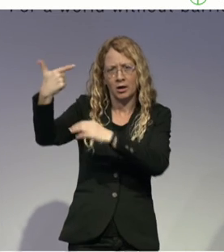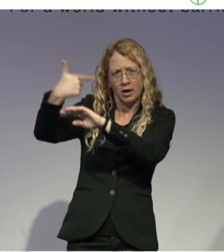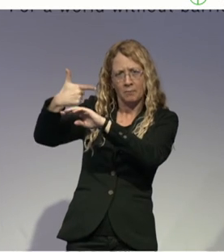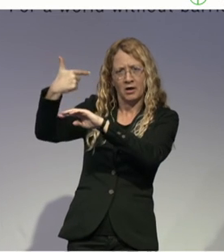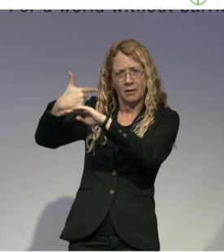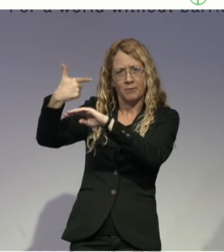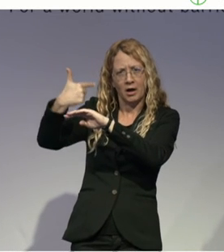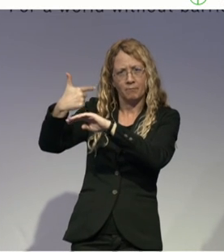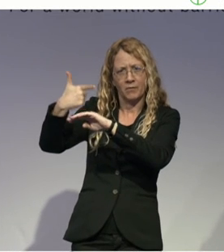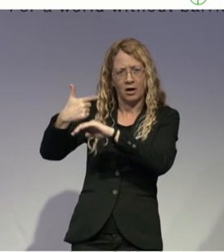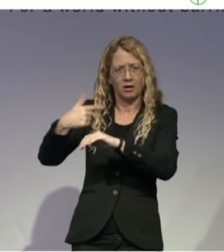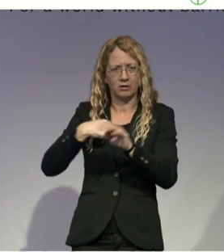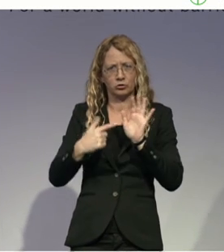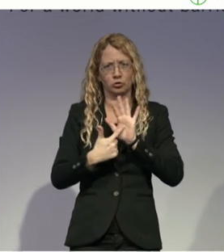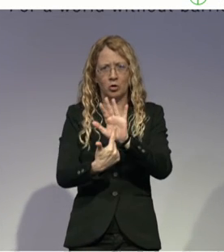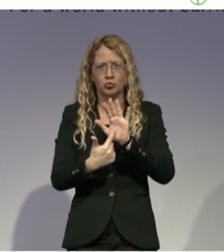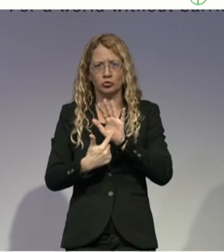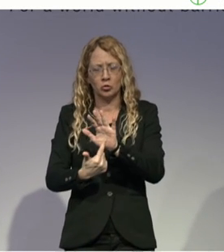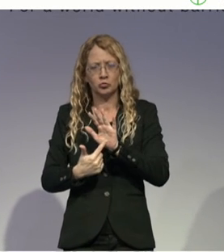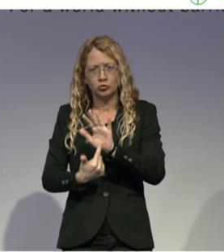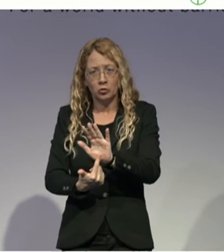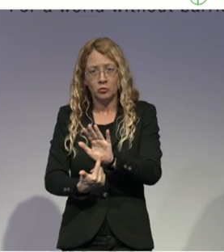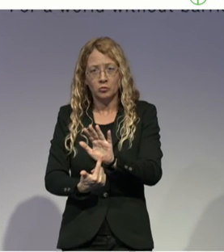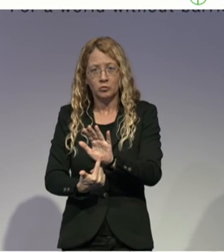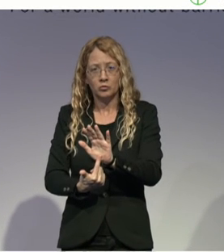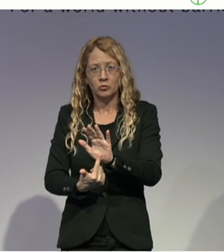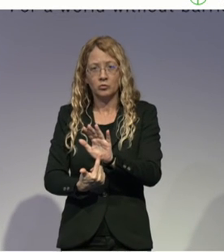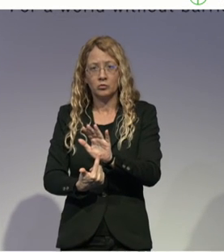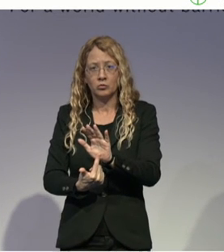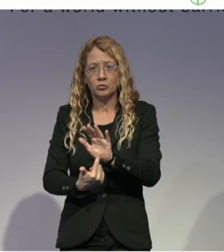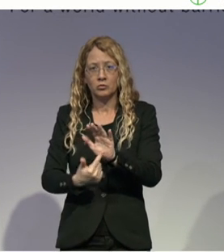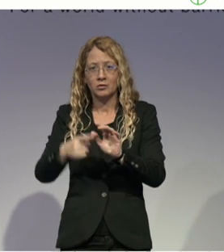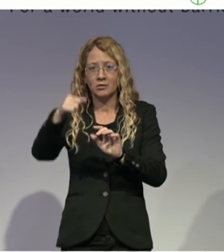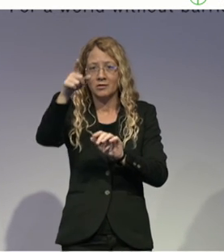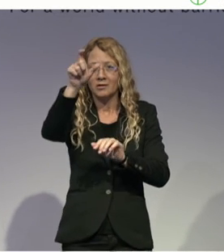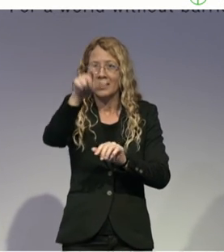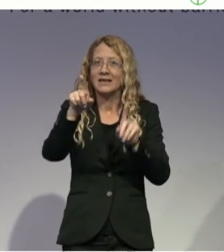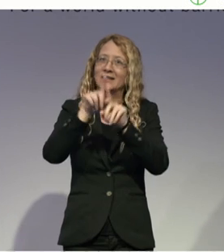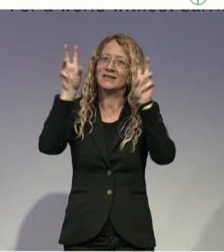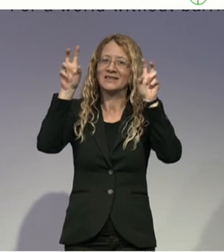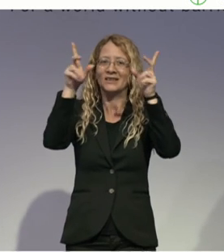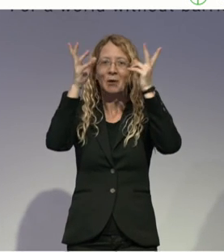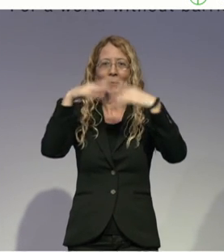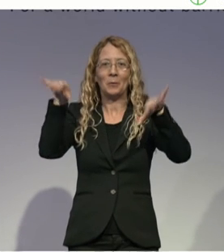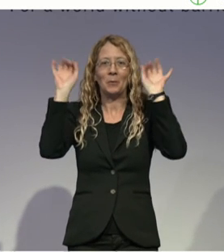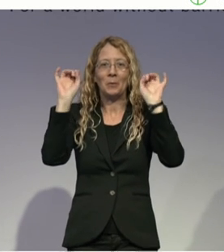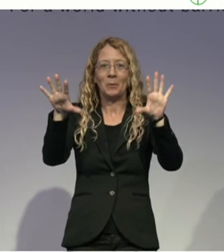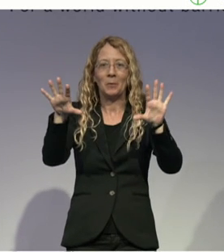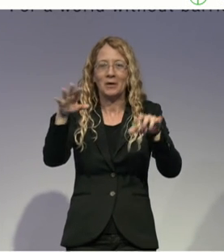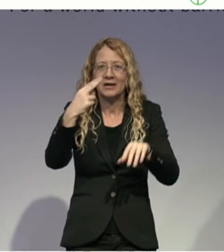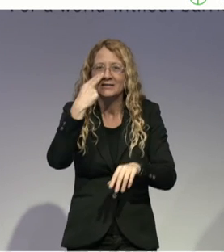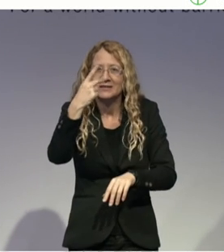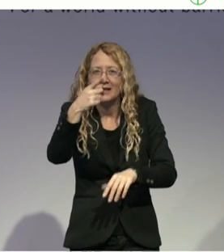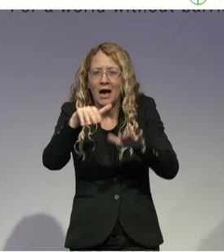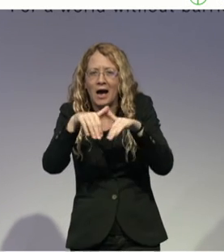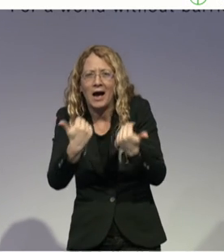They were watching a magician, teaching them some tricks, and suddenly after they should practice in front of